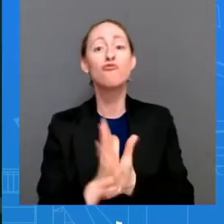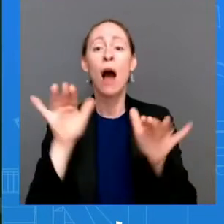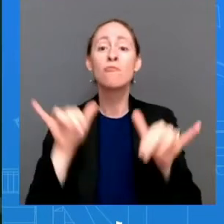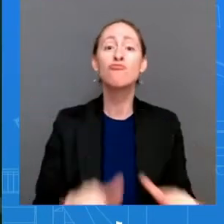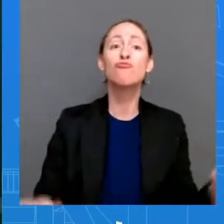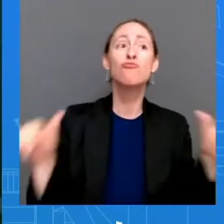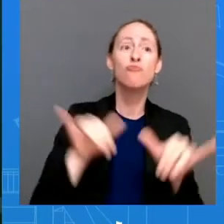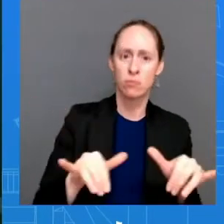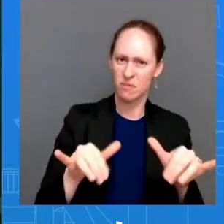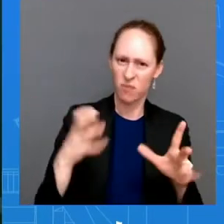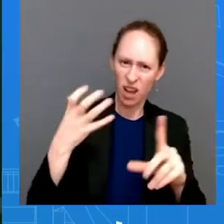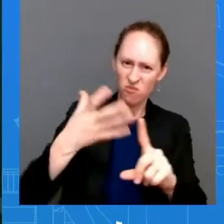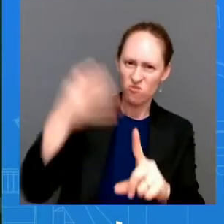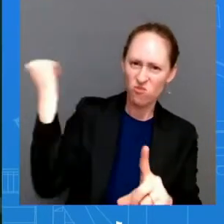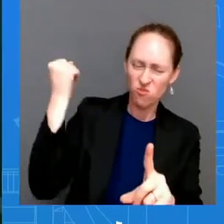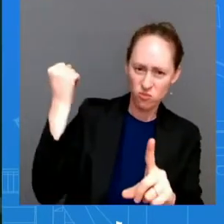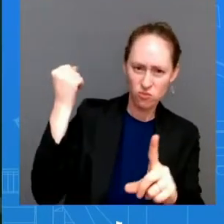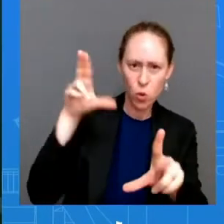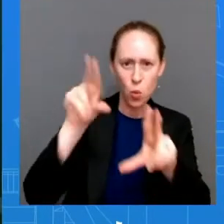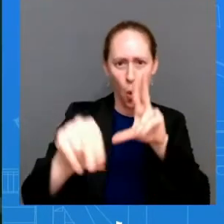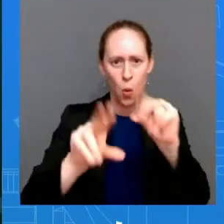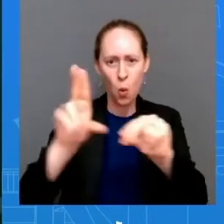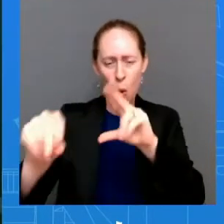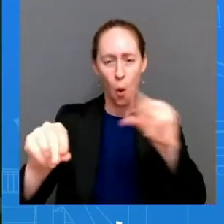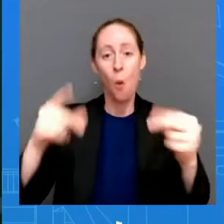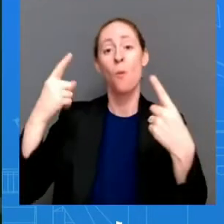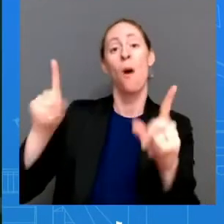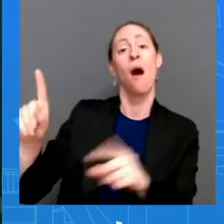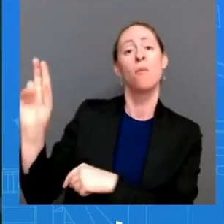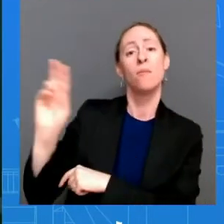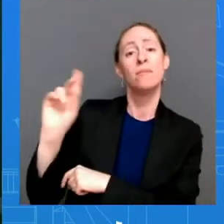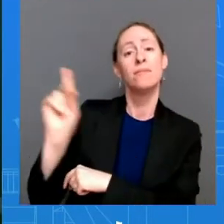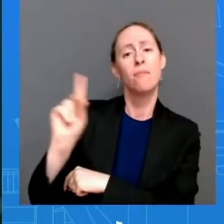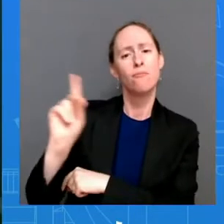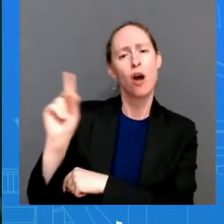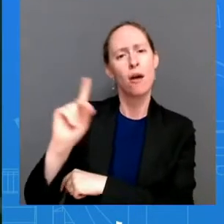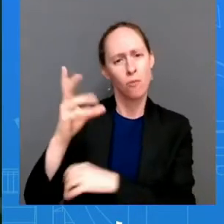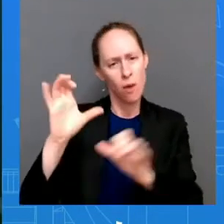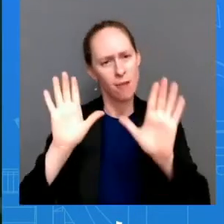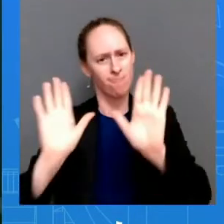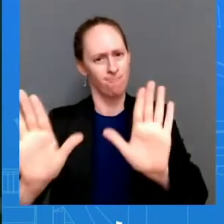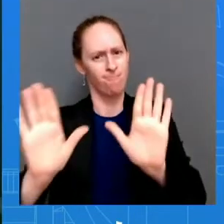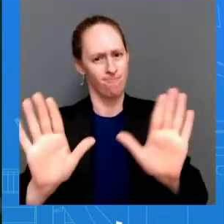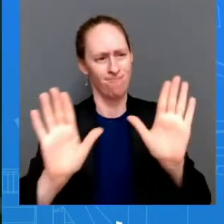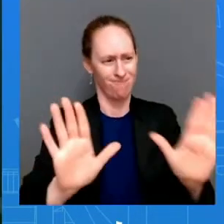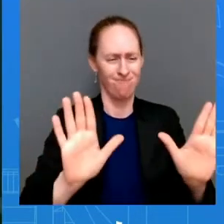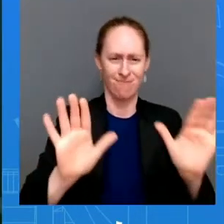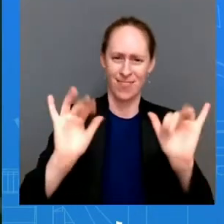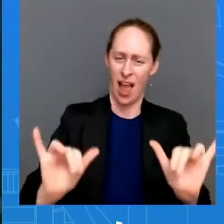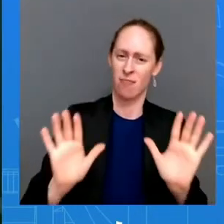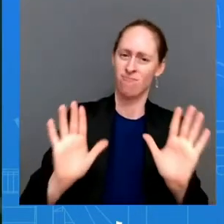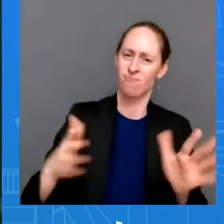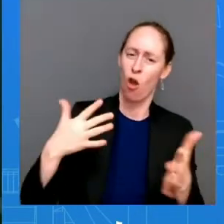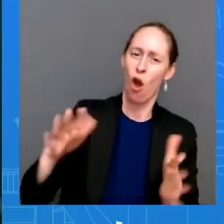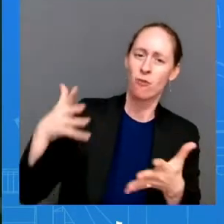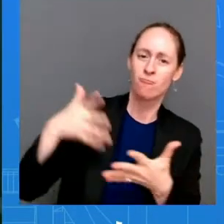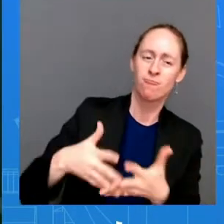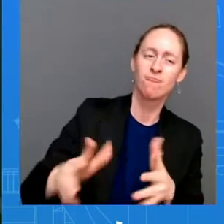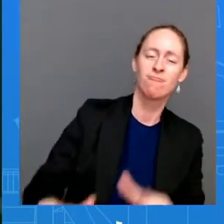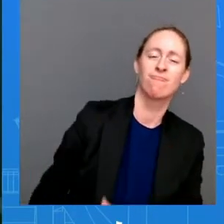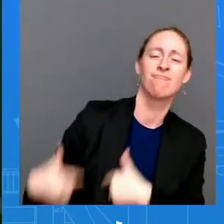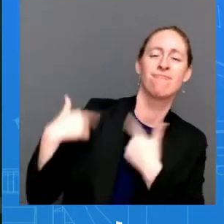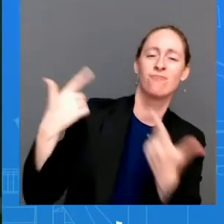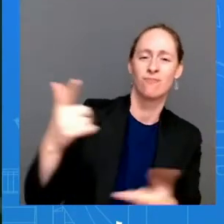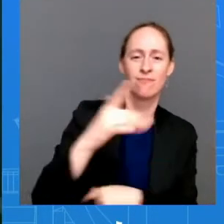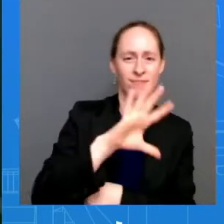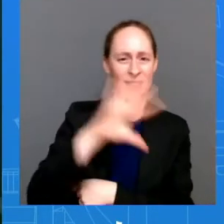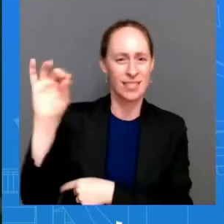years we're now seeing 50 days into what remains the fastest decline in gas prices in over a decade gas